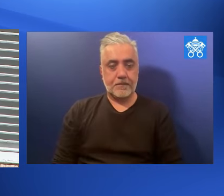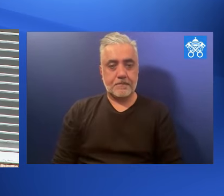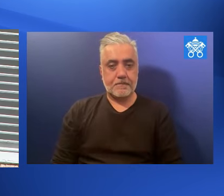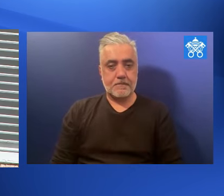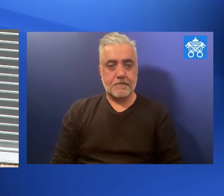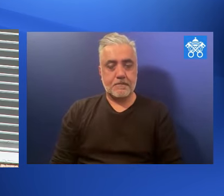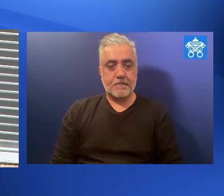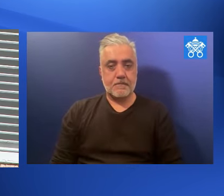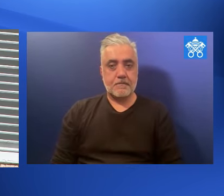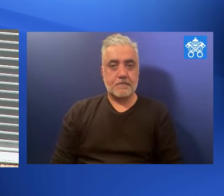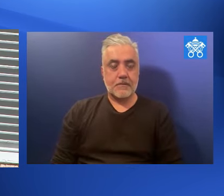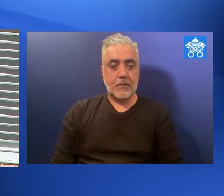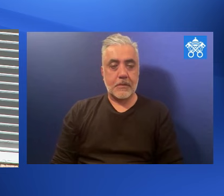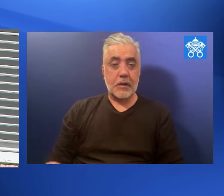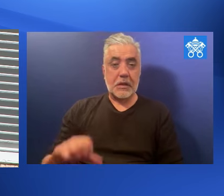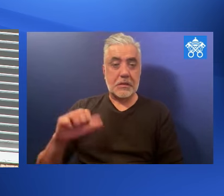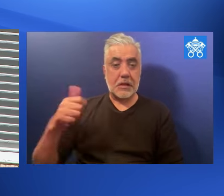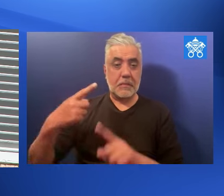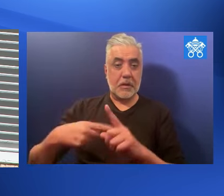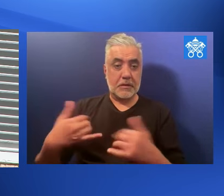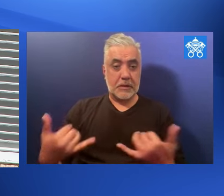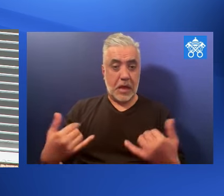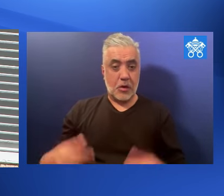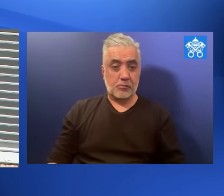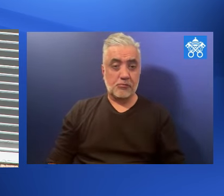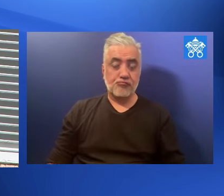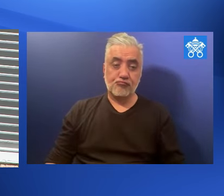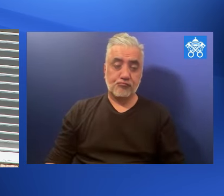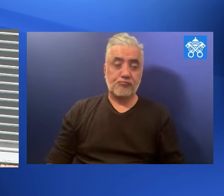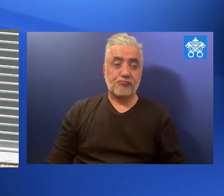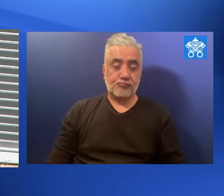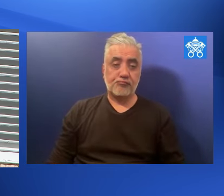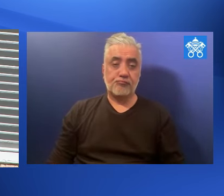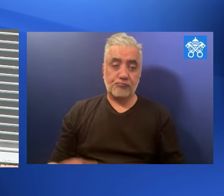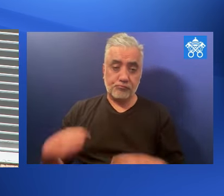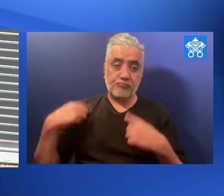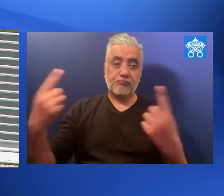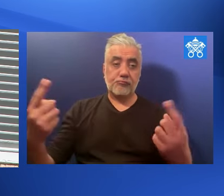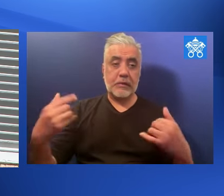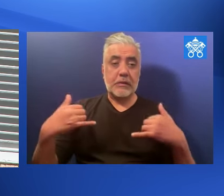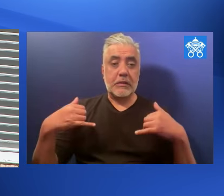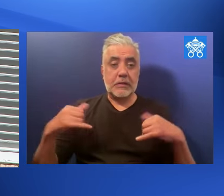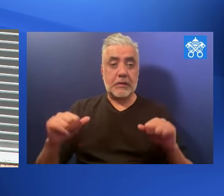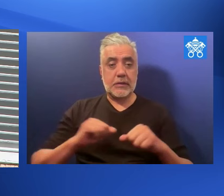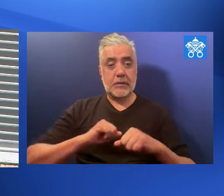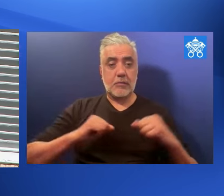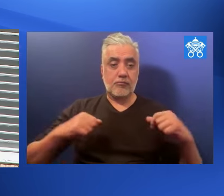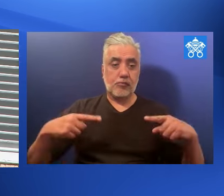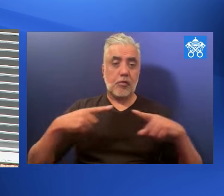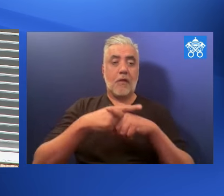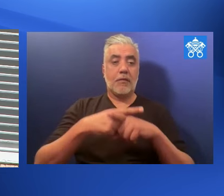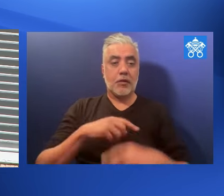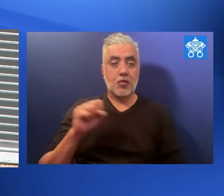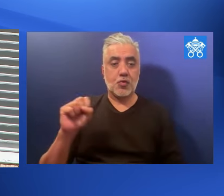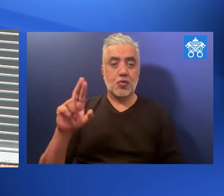Dear brothers and sisters, 10 months have already passed since the